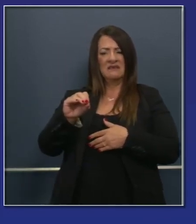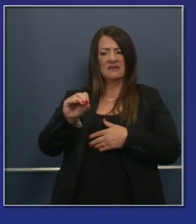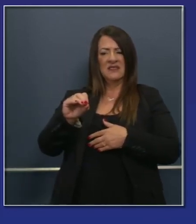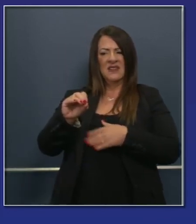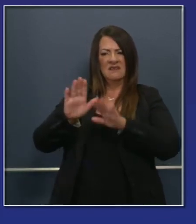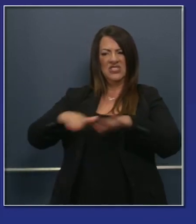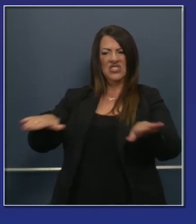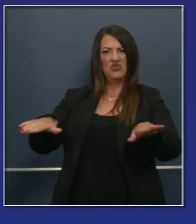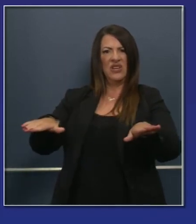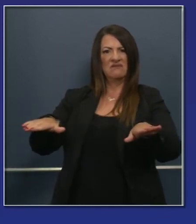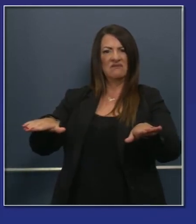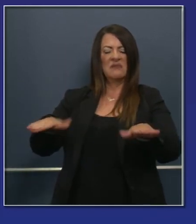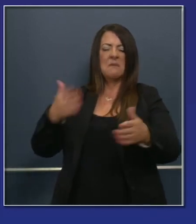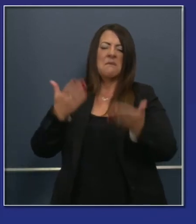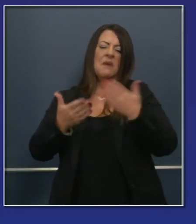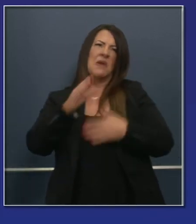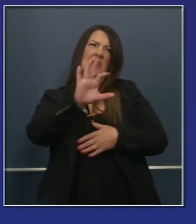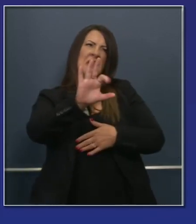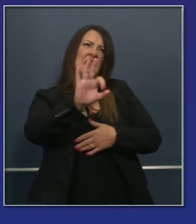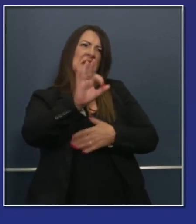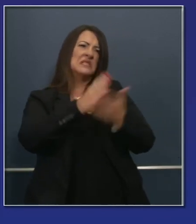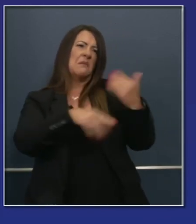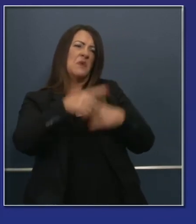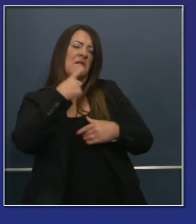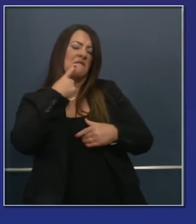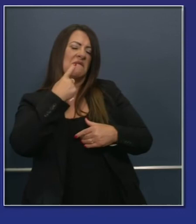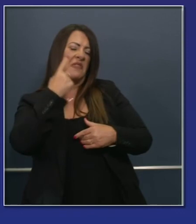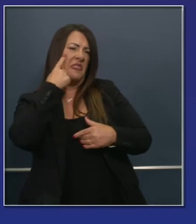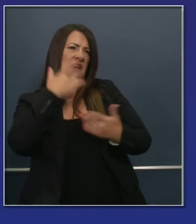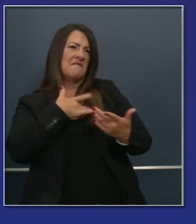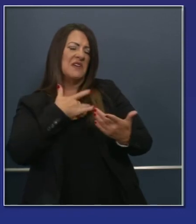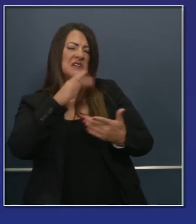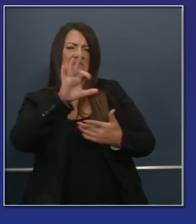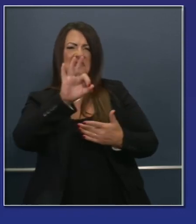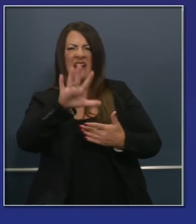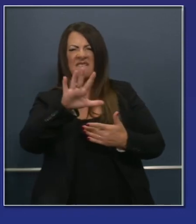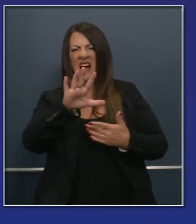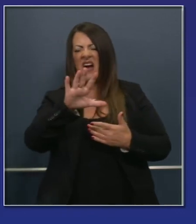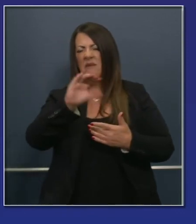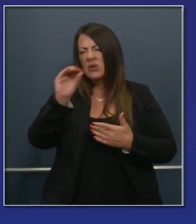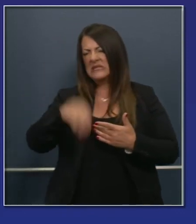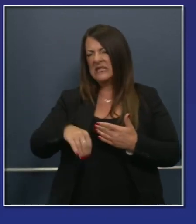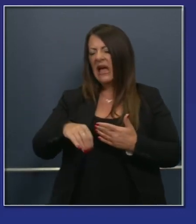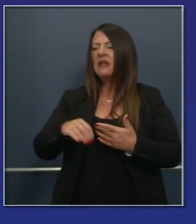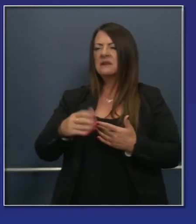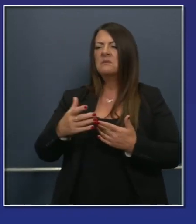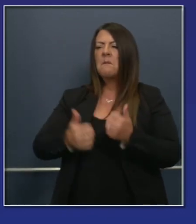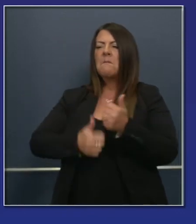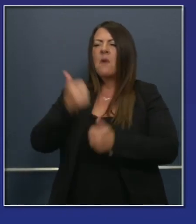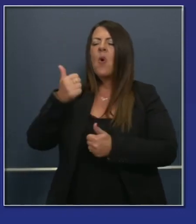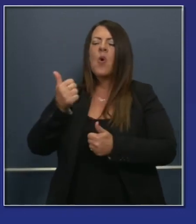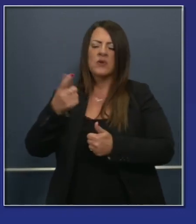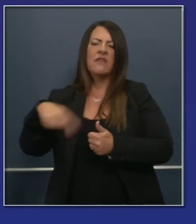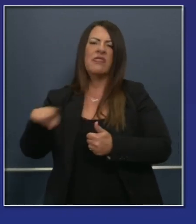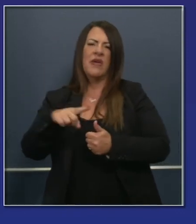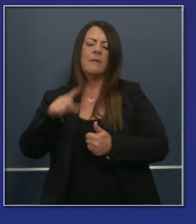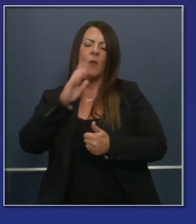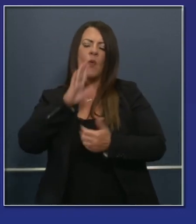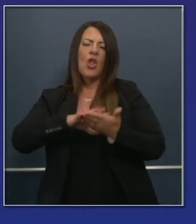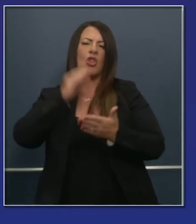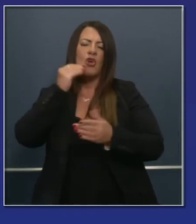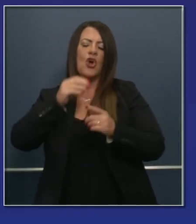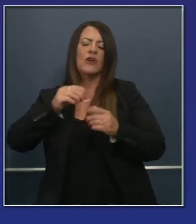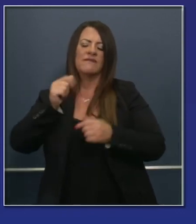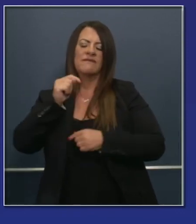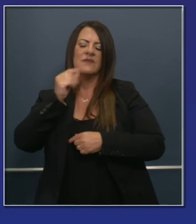it's closer to 95 97 percent of our students are likely to start the school year with distance learning